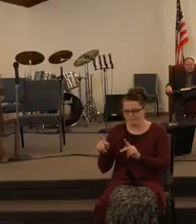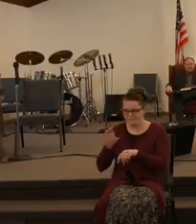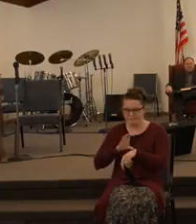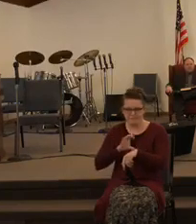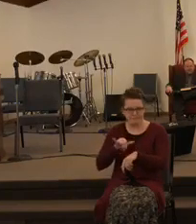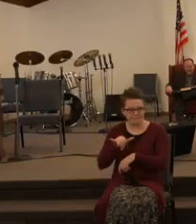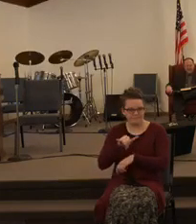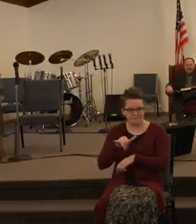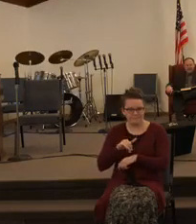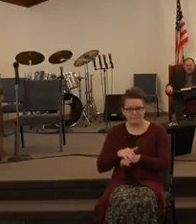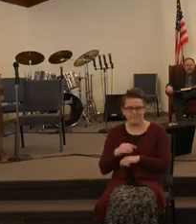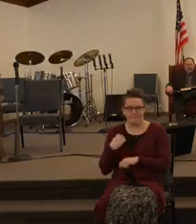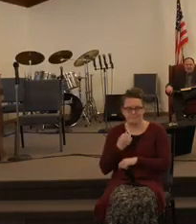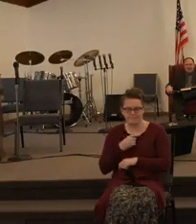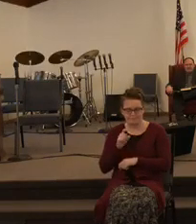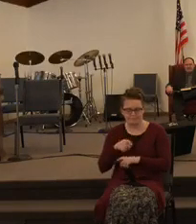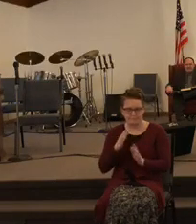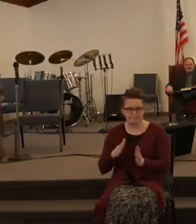preparations.